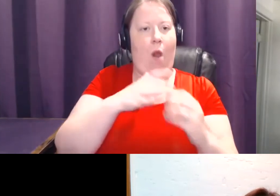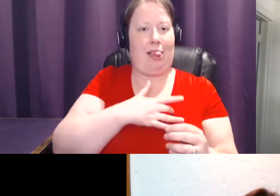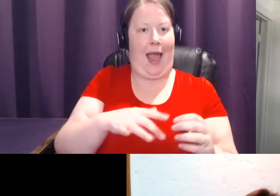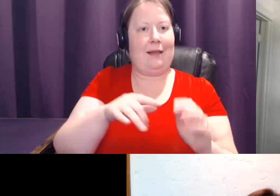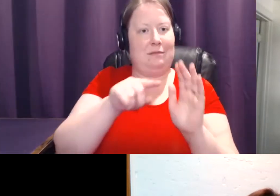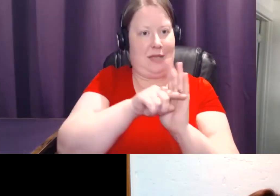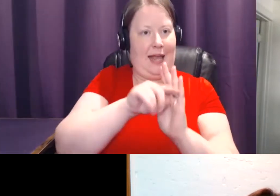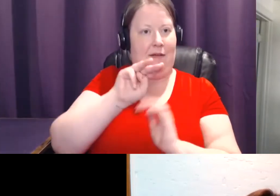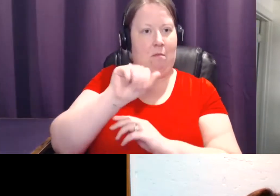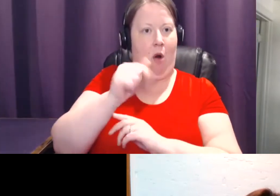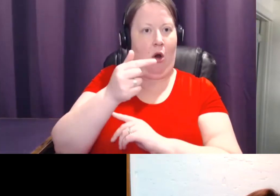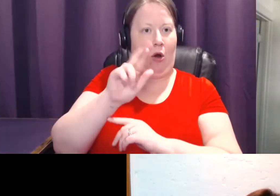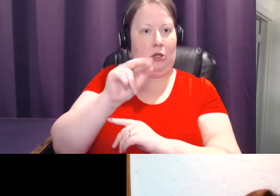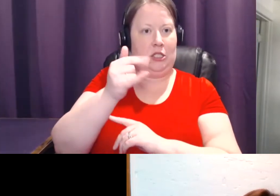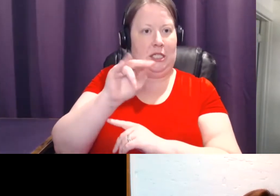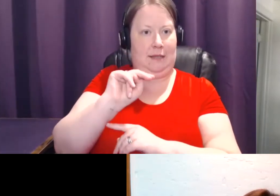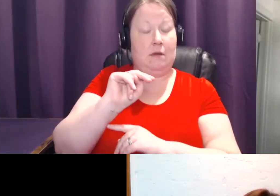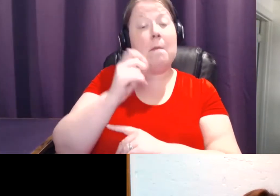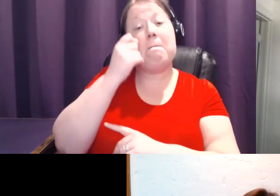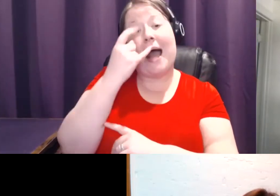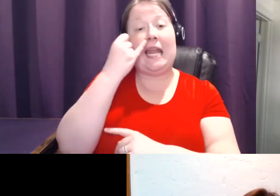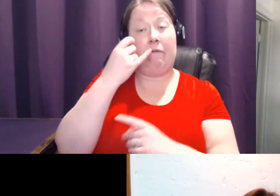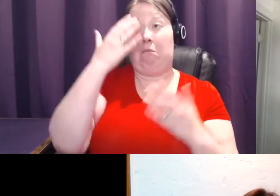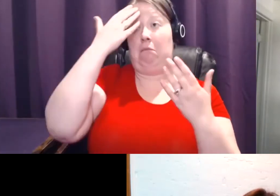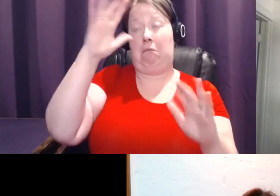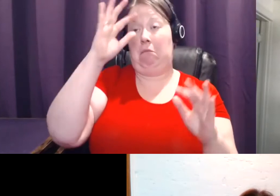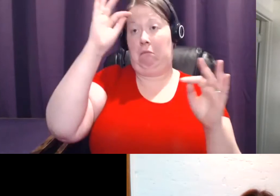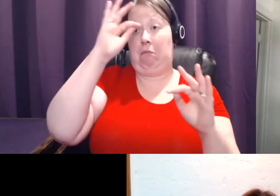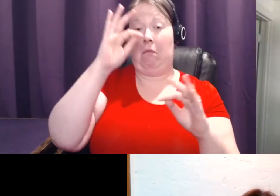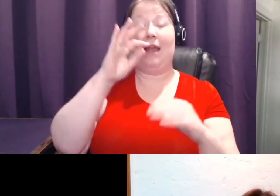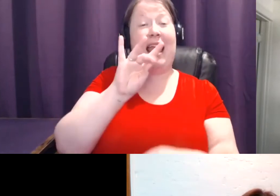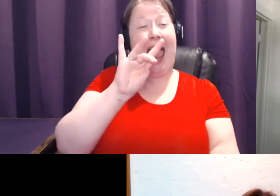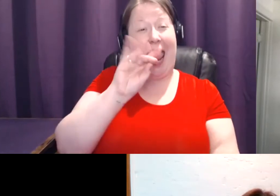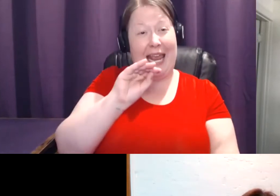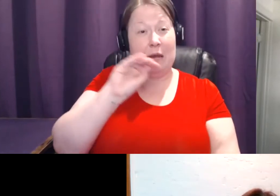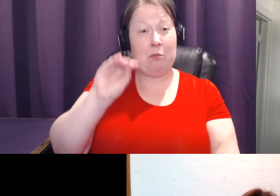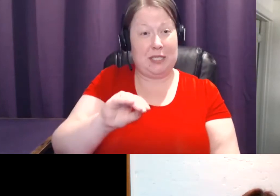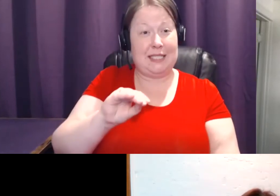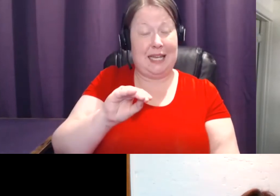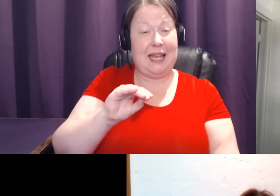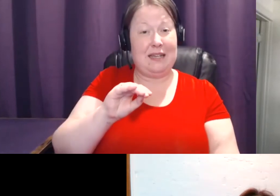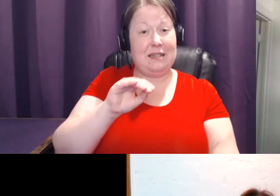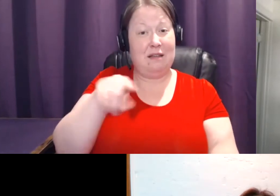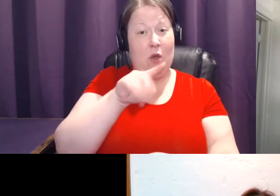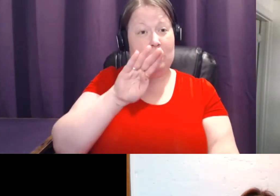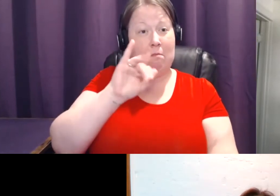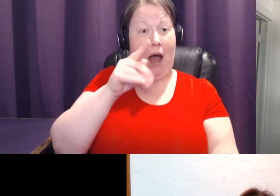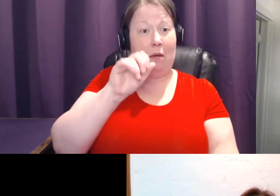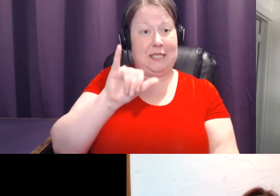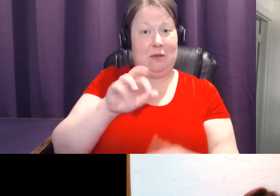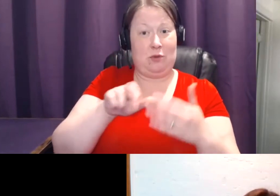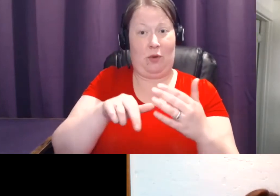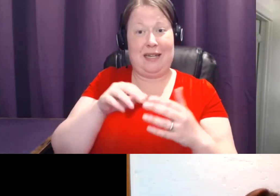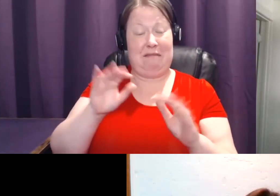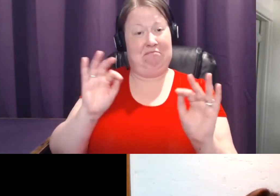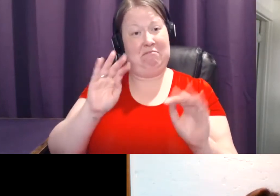However, if it's unknown with 80% of the biopsies resulting in benign findings, the surgeon will be more